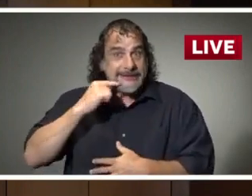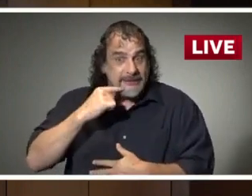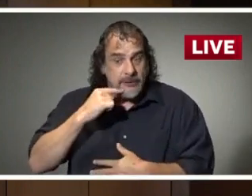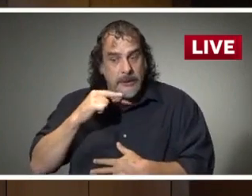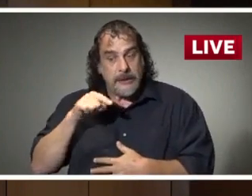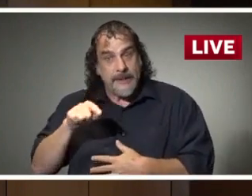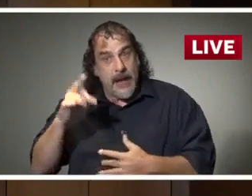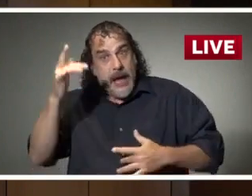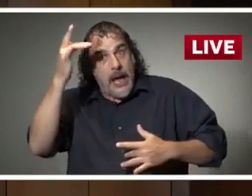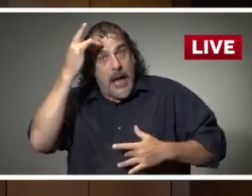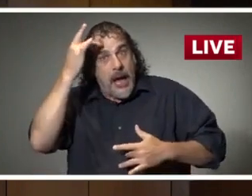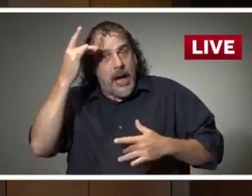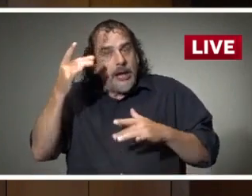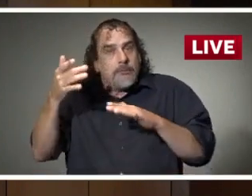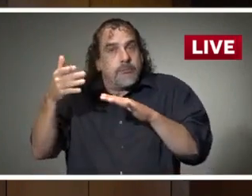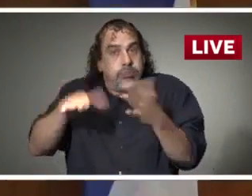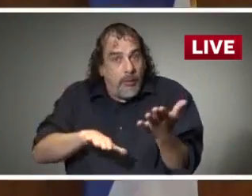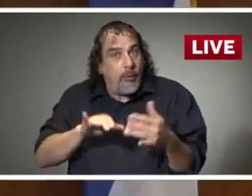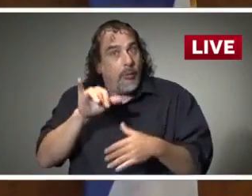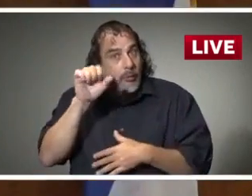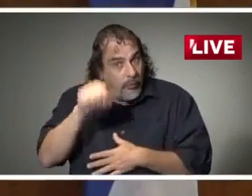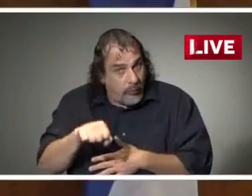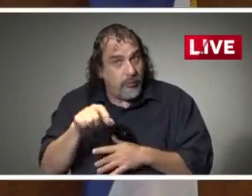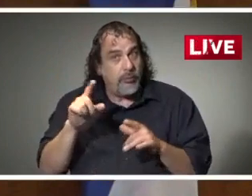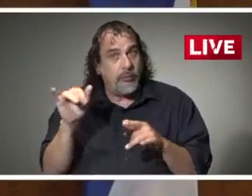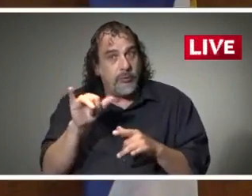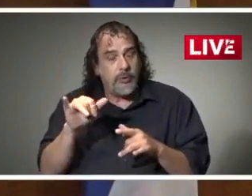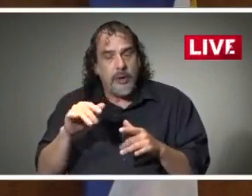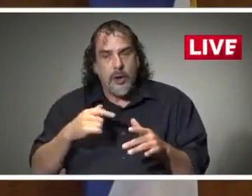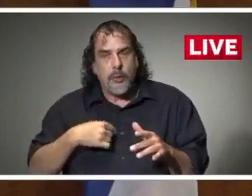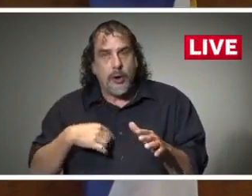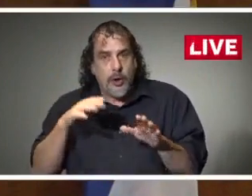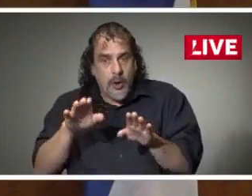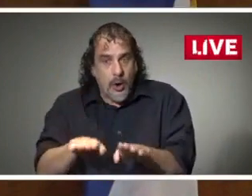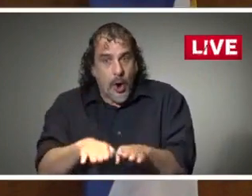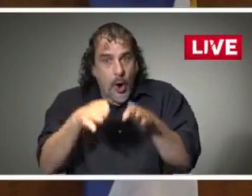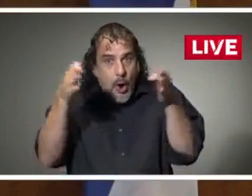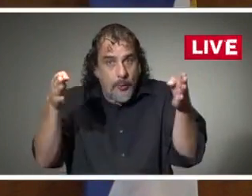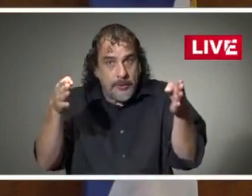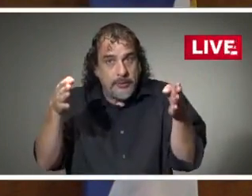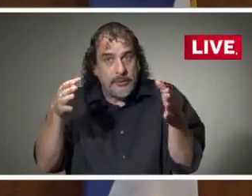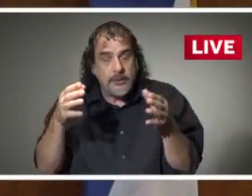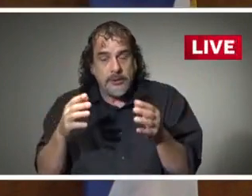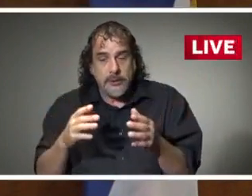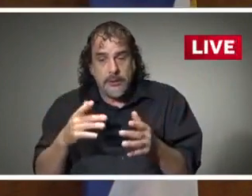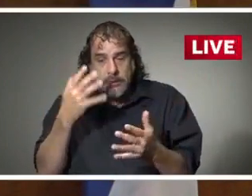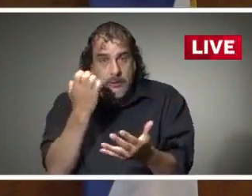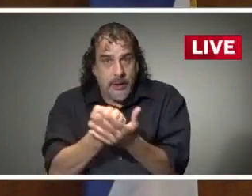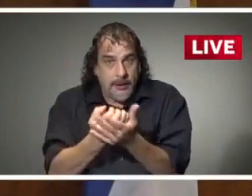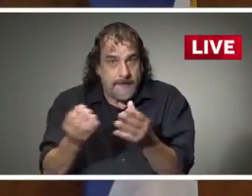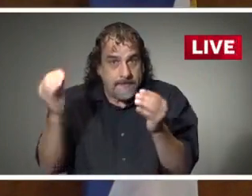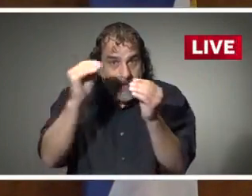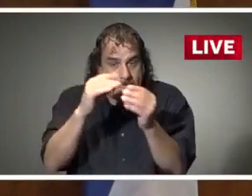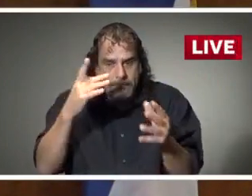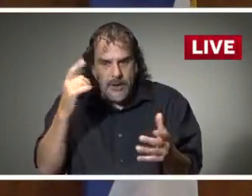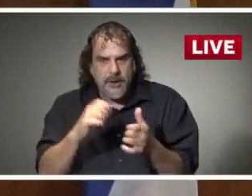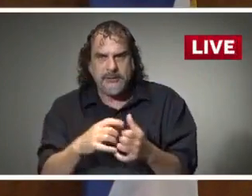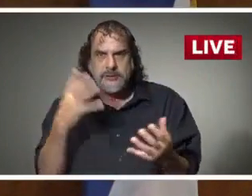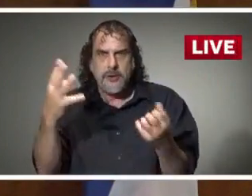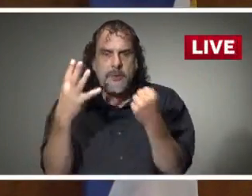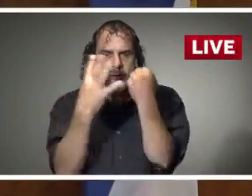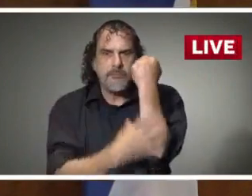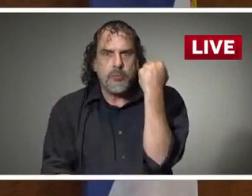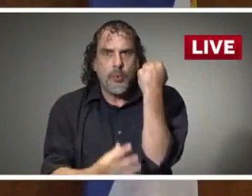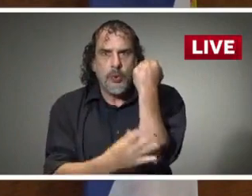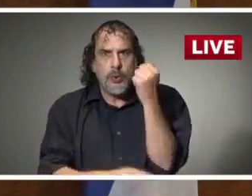also continuing to reopen our economy because the threat of newfound poverty and quite frankly abject poverty is